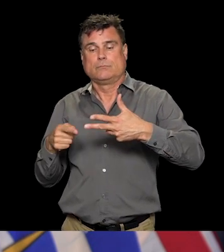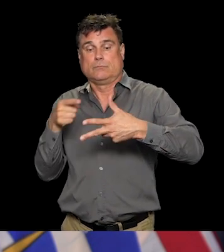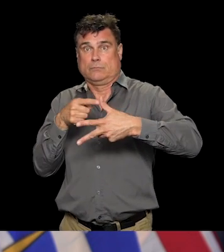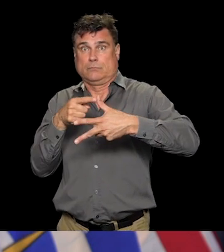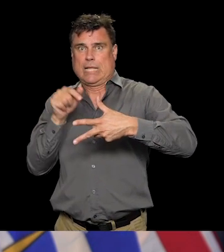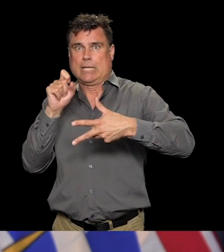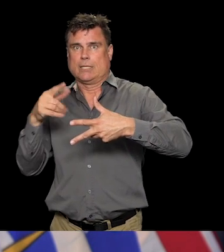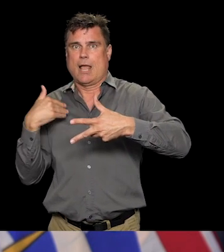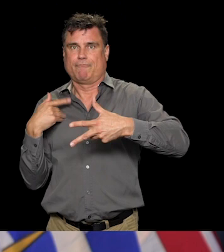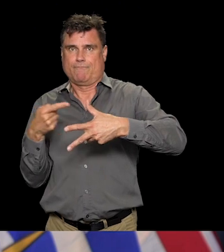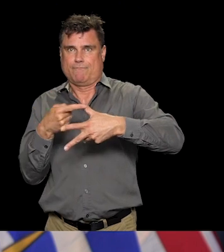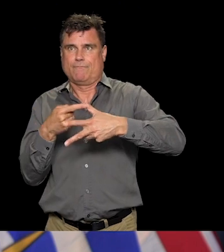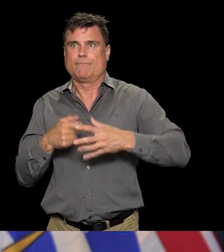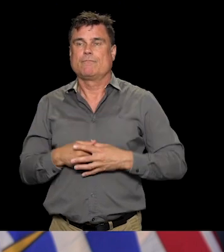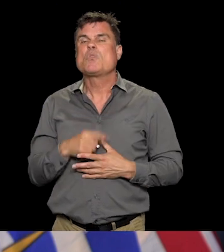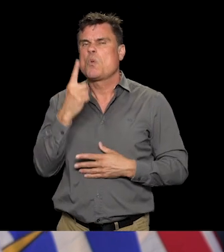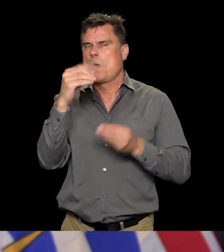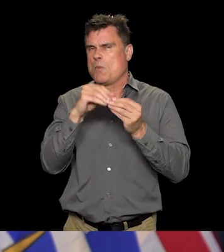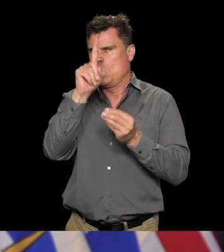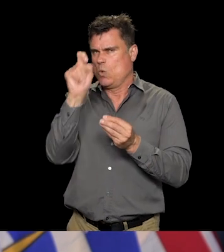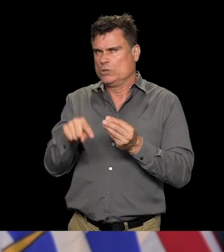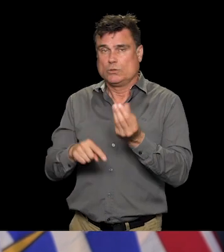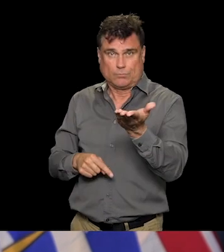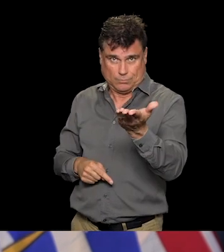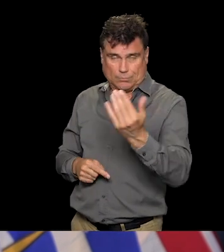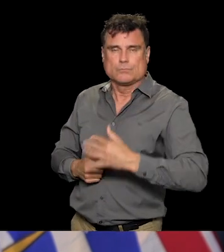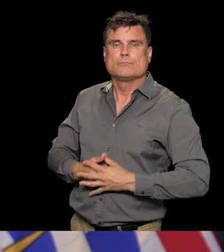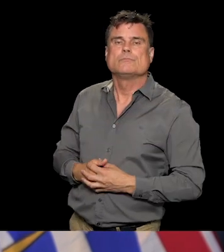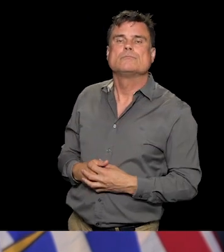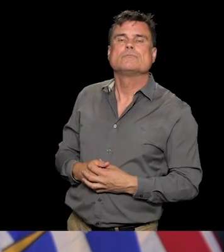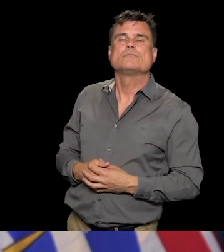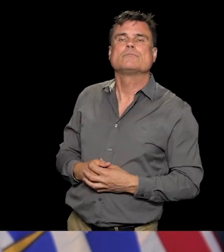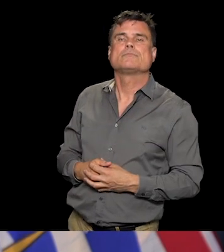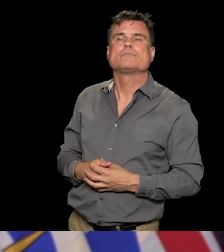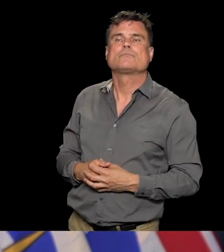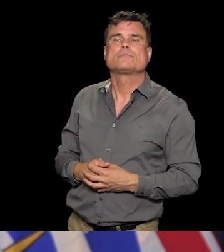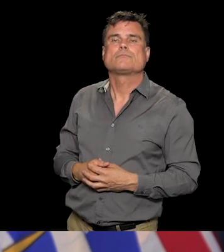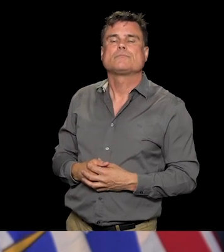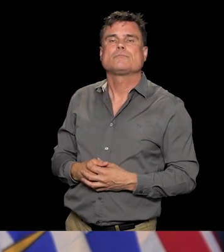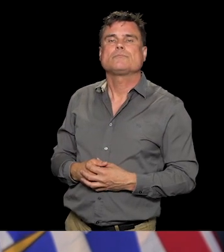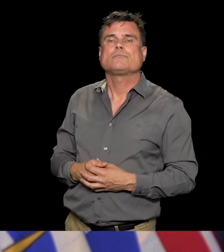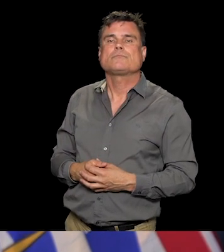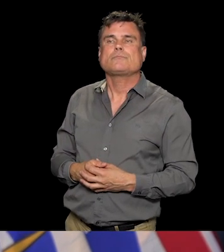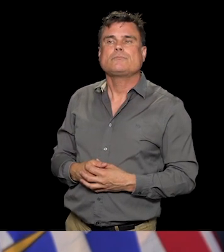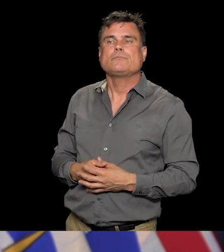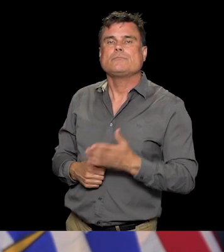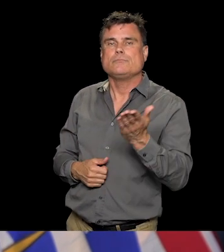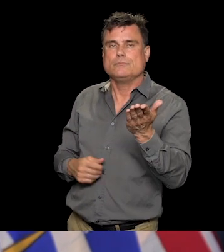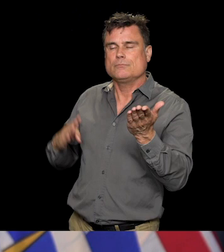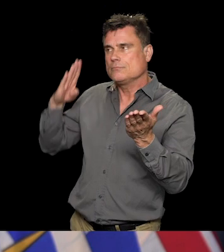gov.bc.ca forward slash PHO guidance. Last question is from Lise Yuzda News 1130.